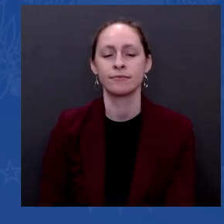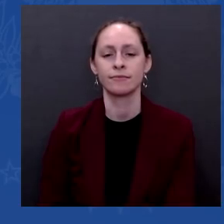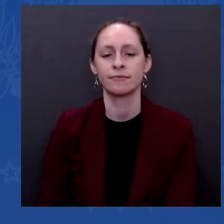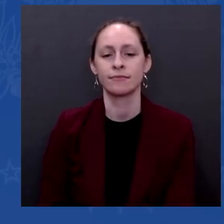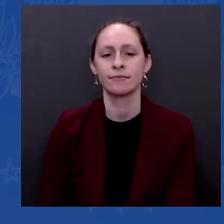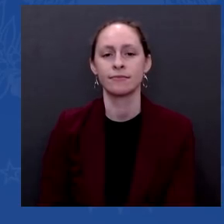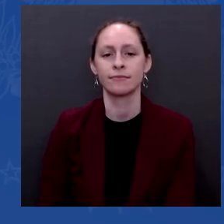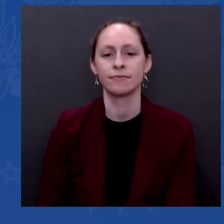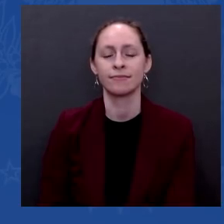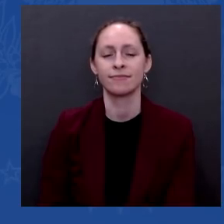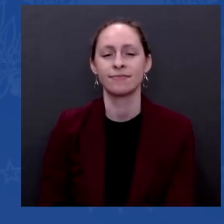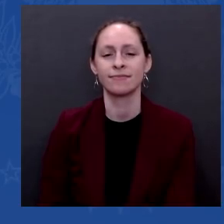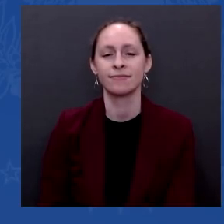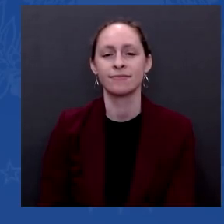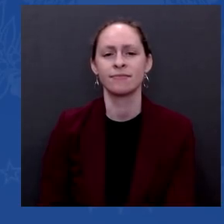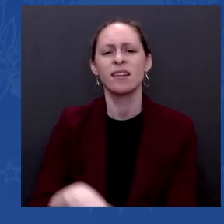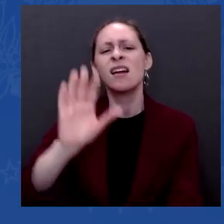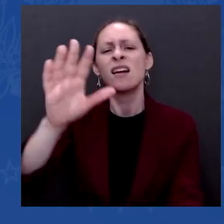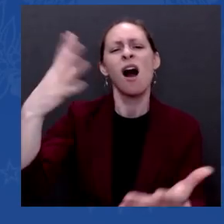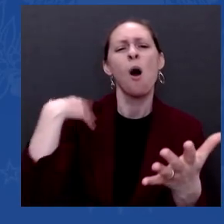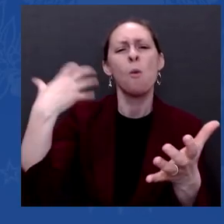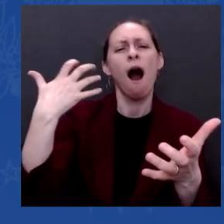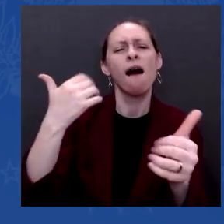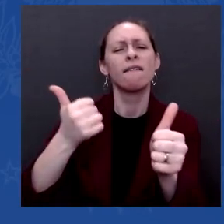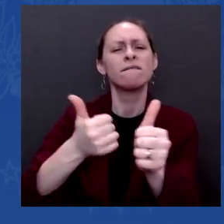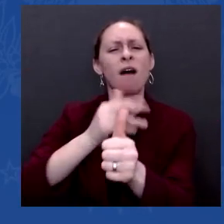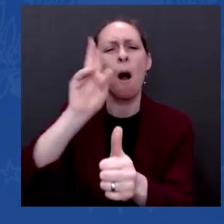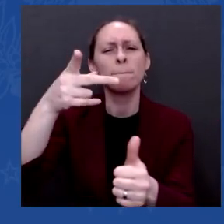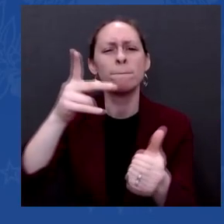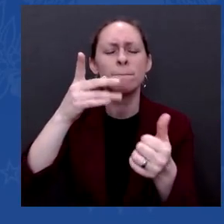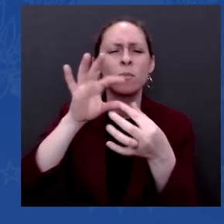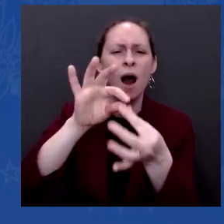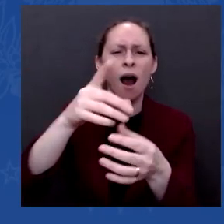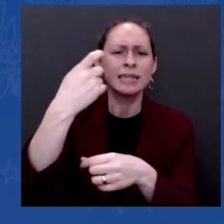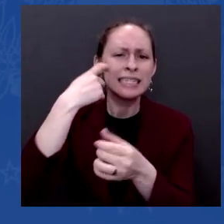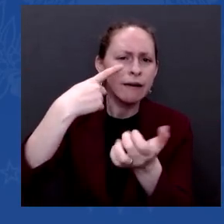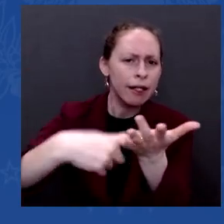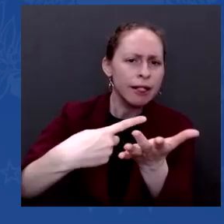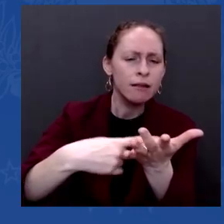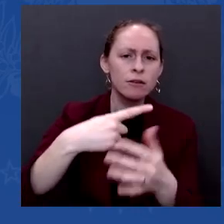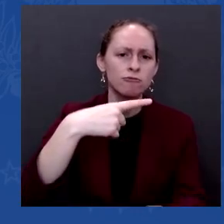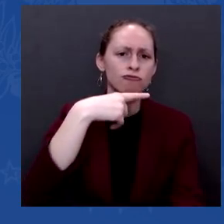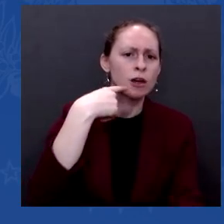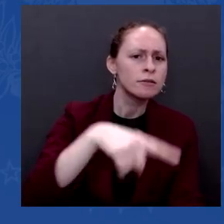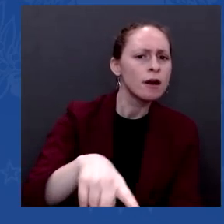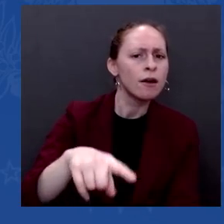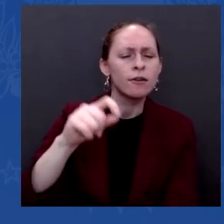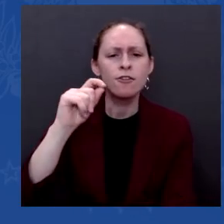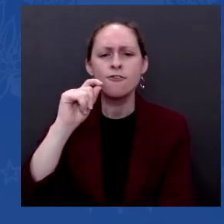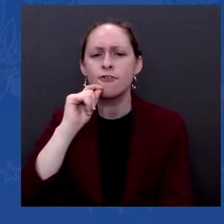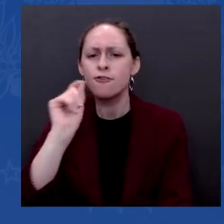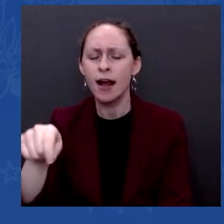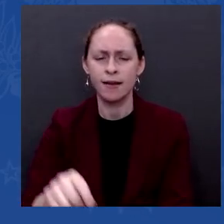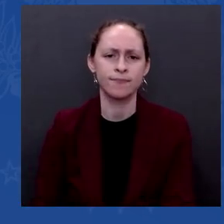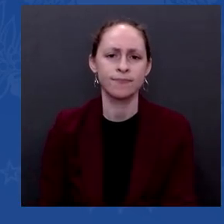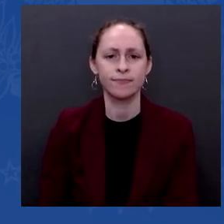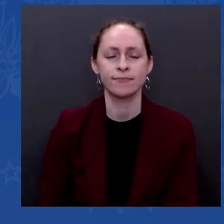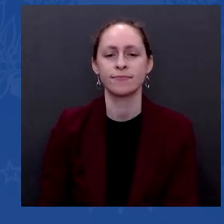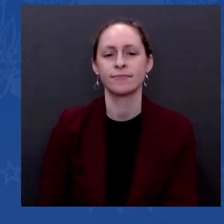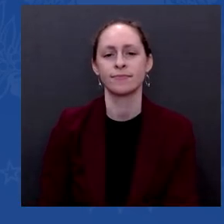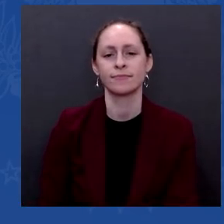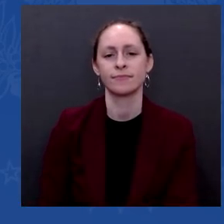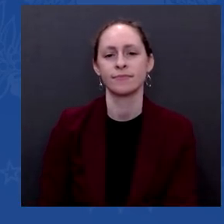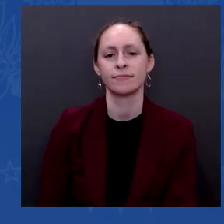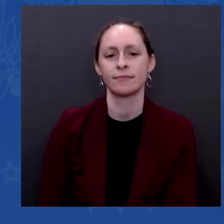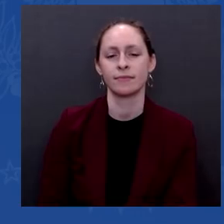about Russia and Ukraine. When you were in Geneva in June, you said to us about President Putin,